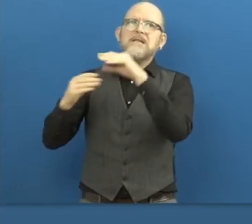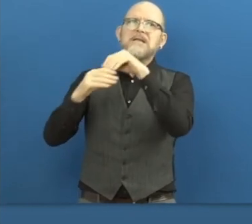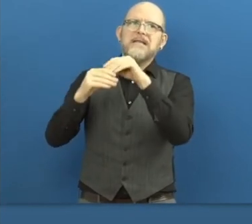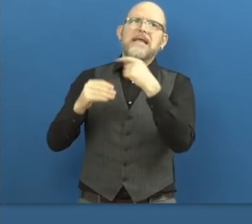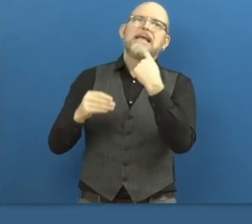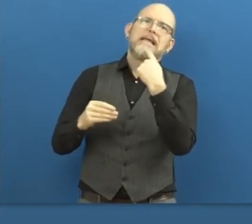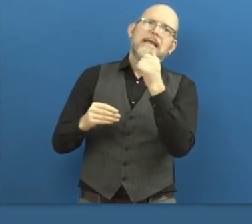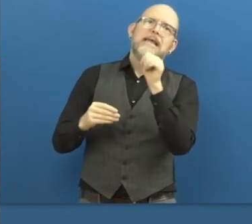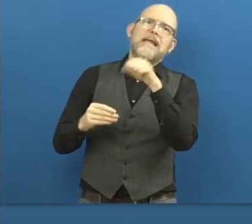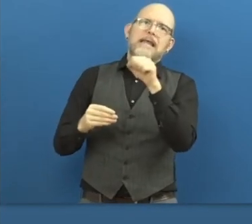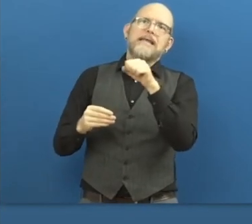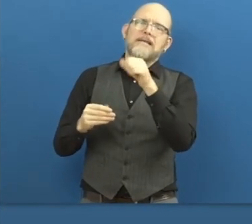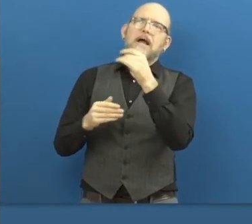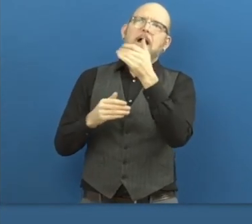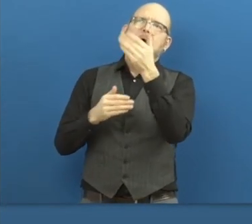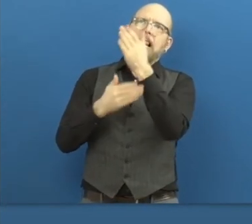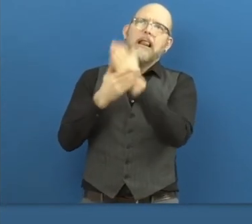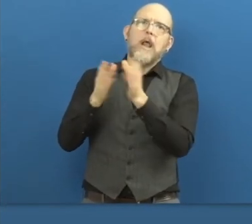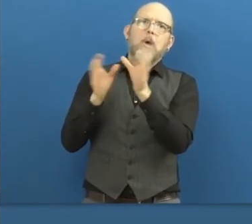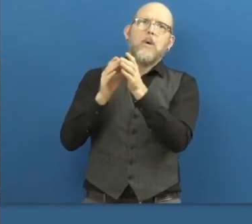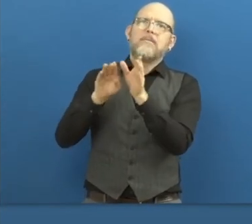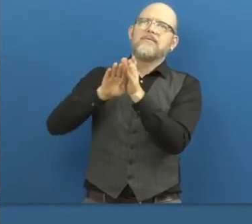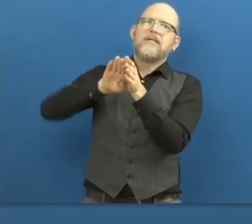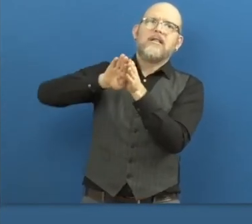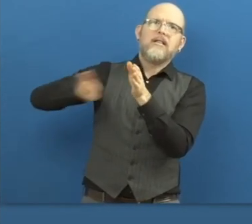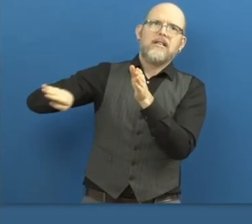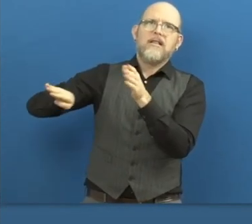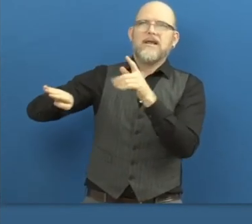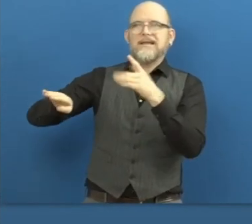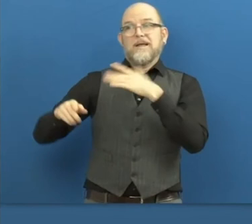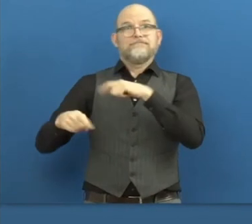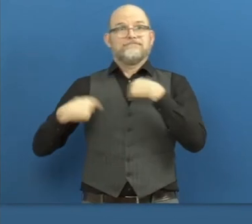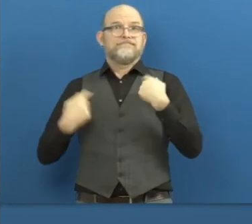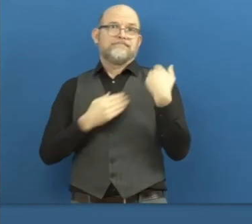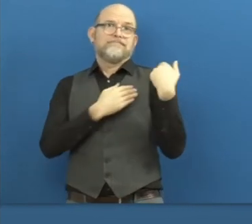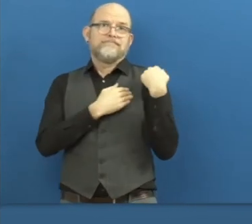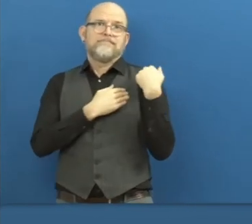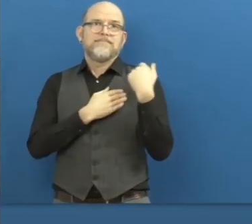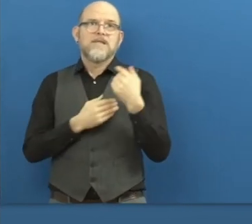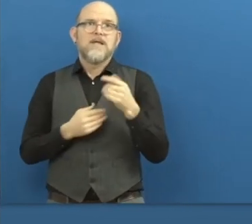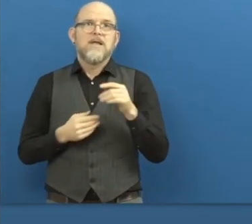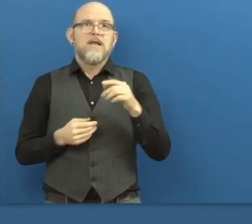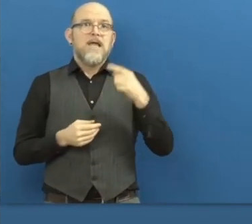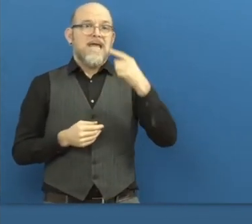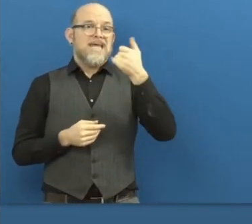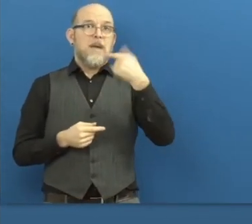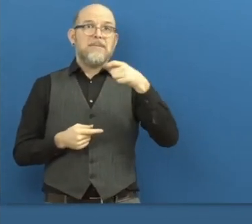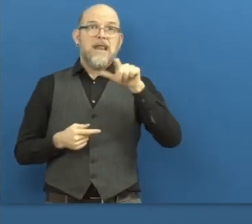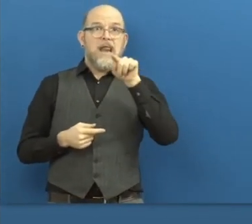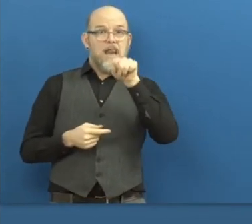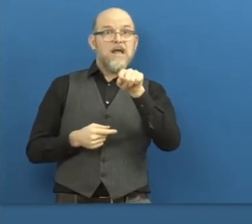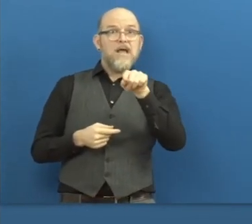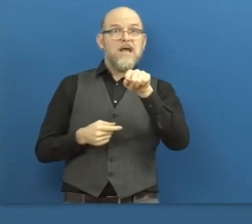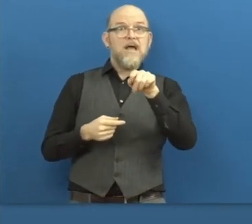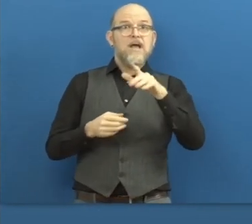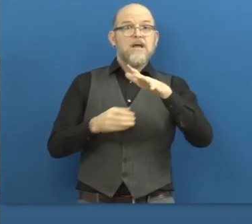what Gabriel said. We create a surrounding where you can be more open, which is very important because